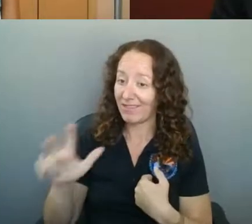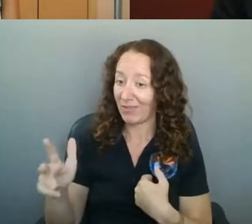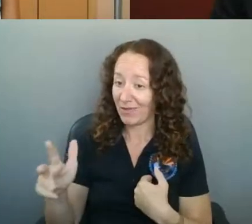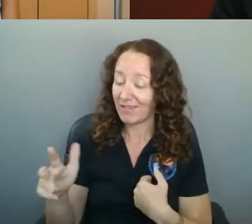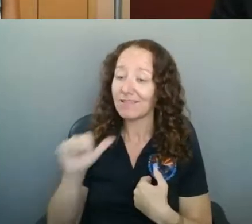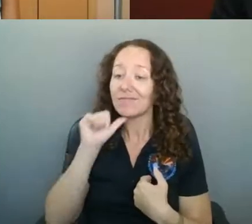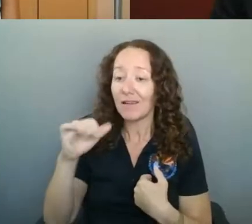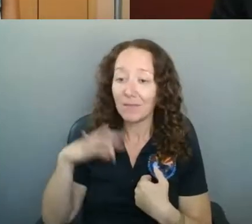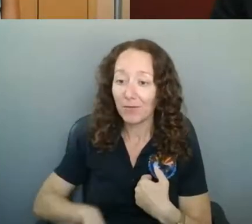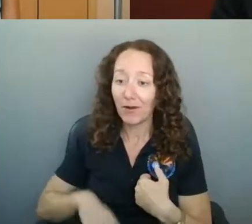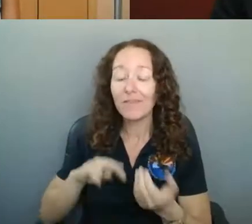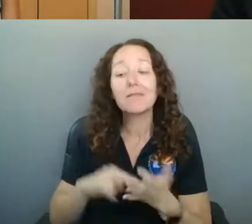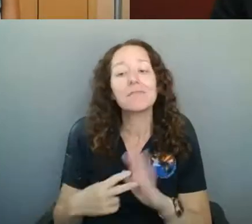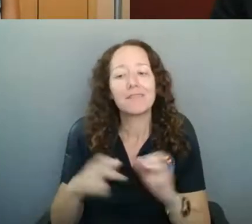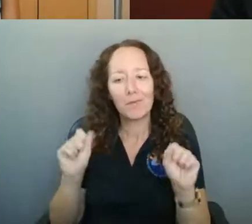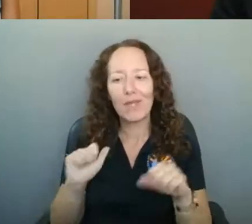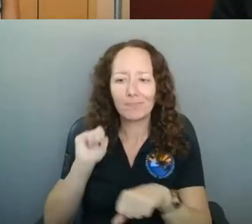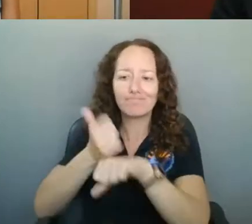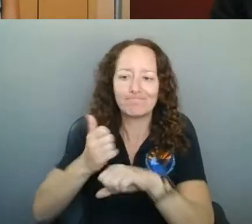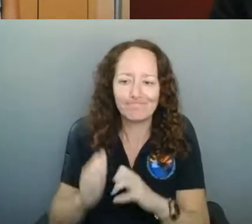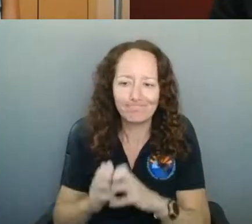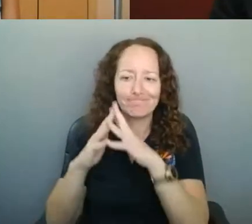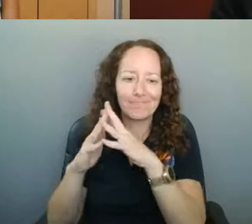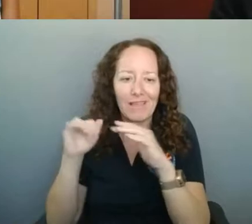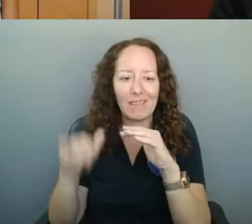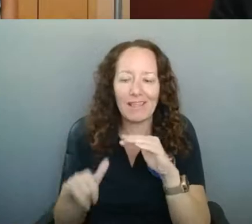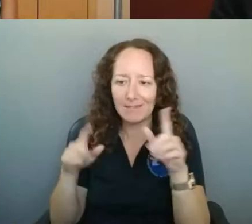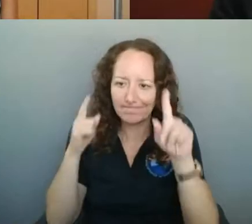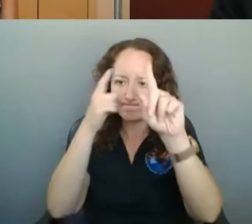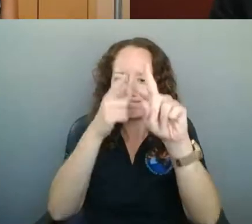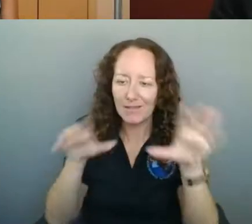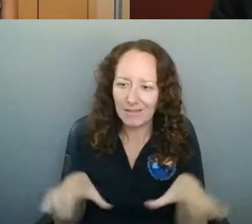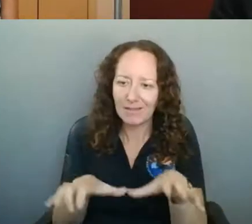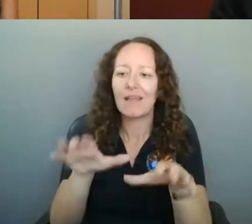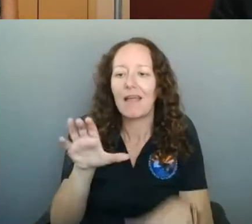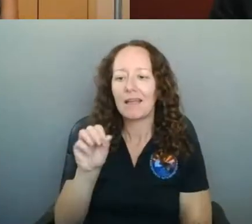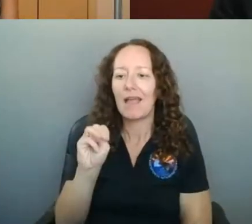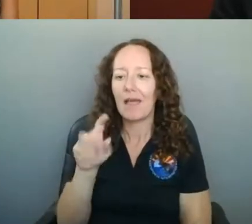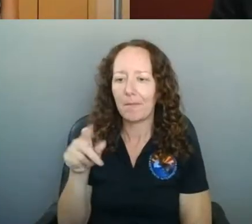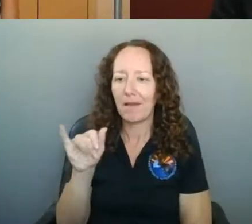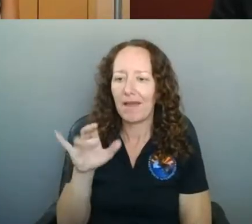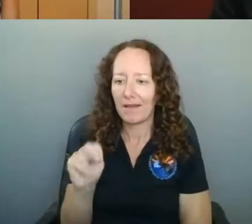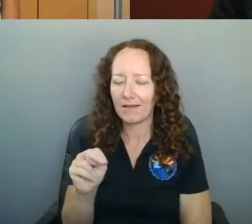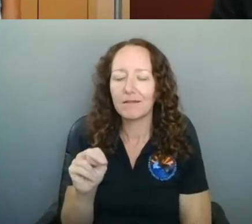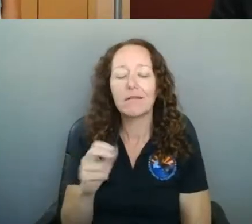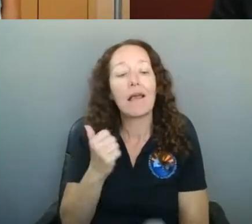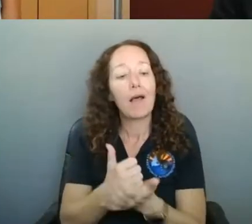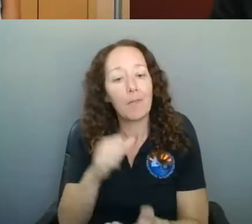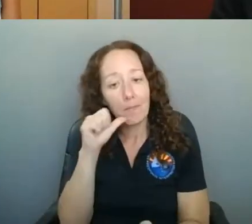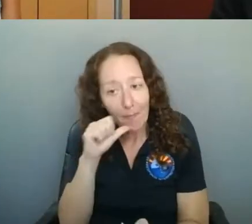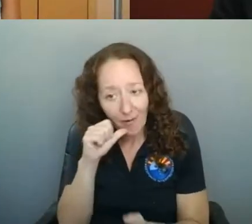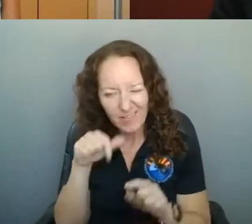campaign where people can help the bars in this case, but, and also get a tax write off.